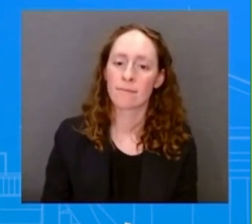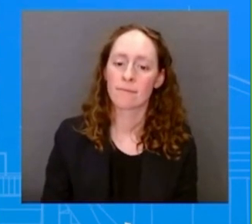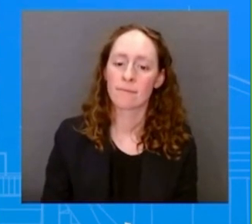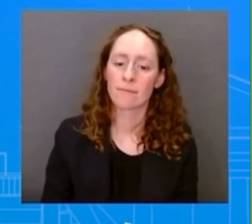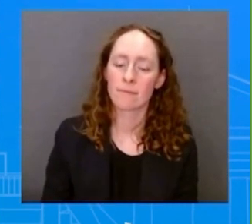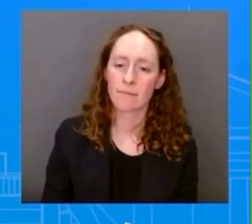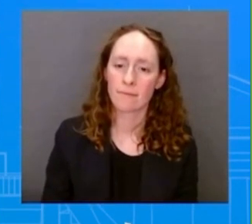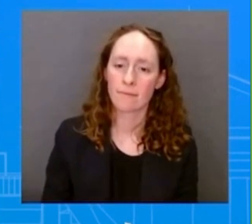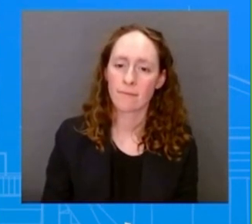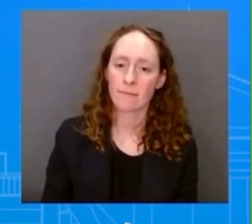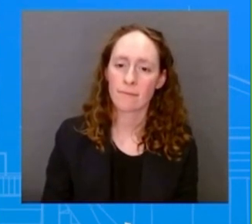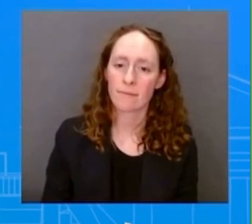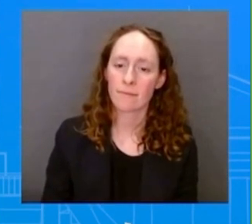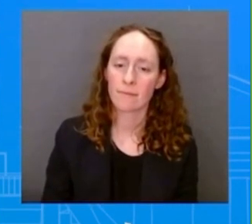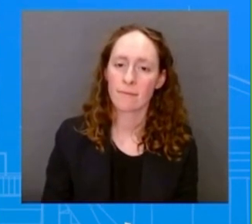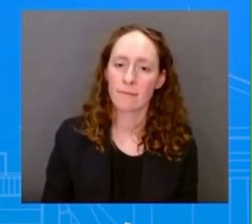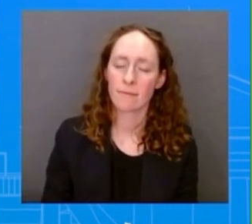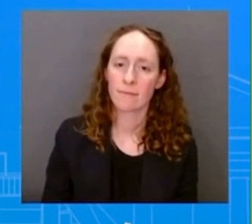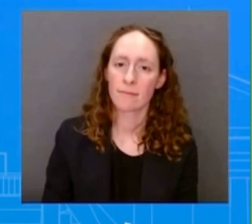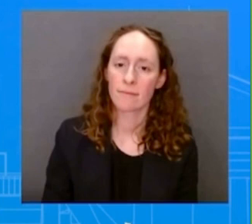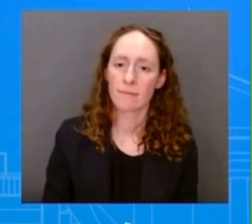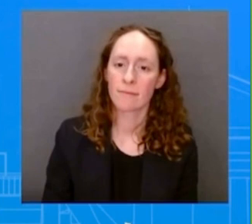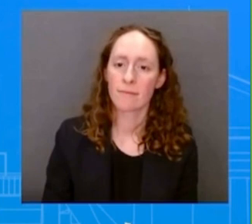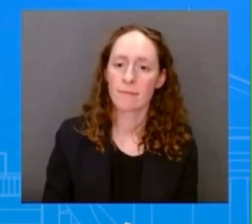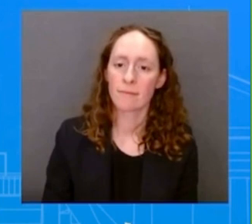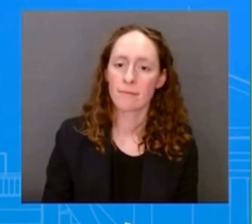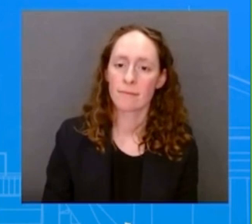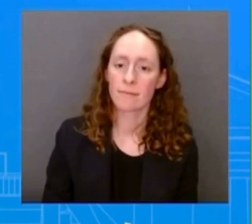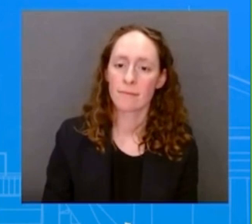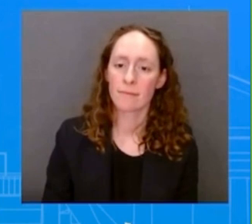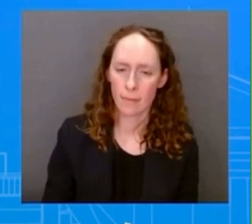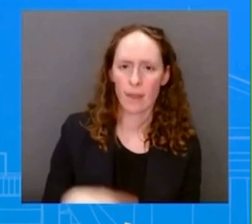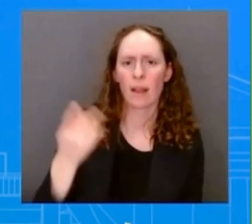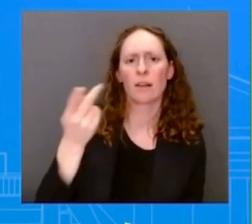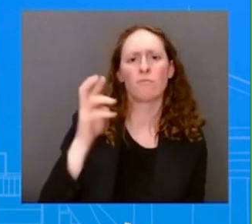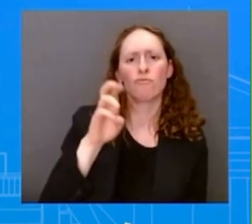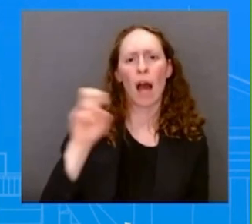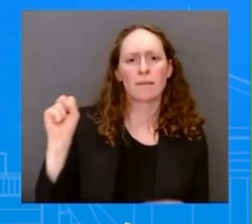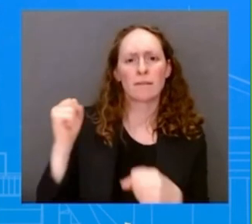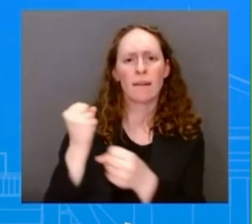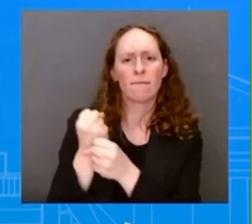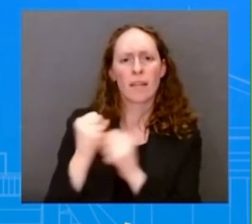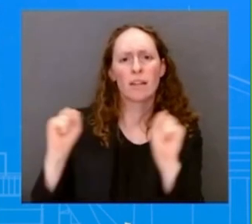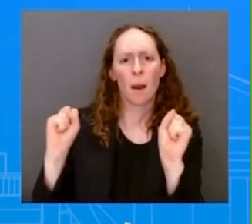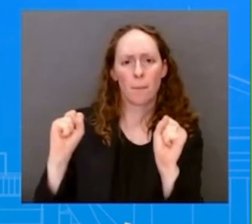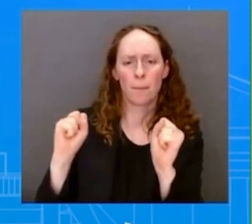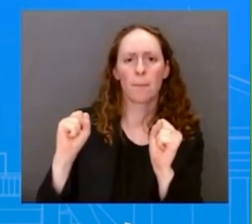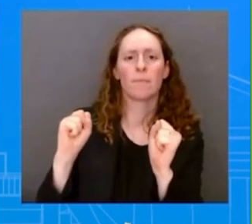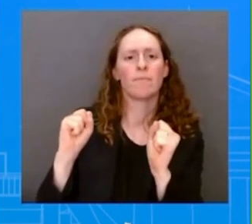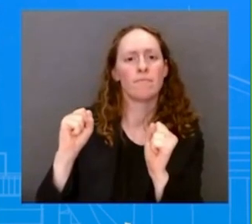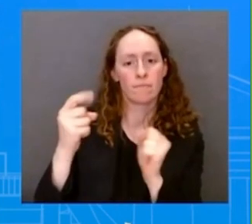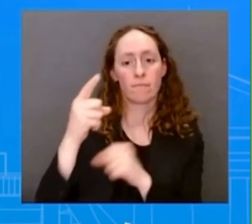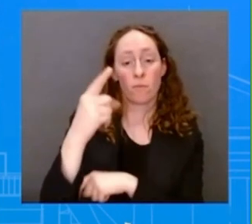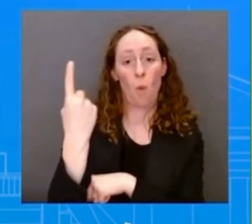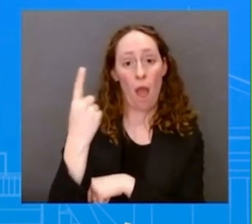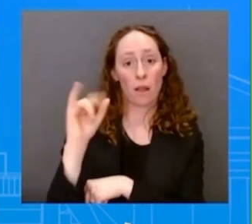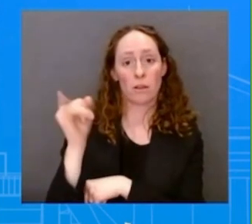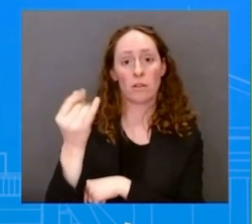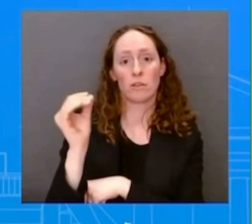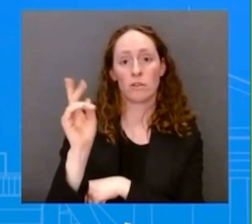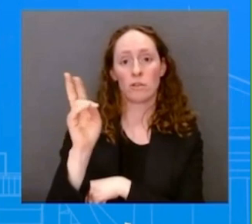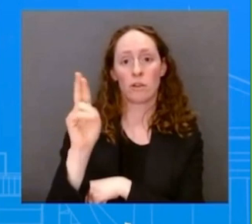Um, on press freedom, the journalist Matt Taibbi, uh, this week said that the IRS visited his home on the same day as he testified